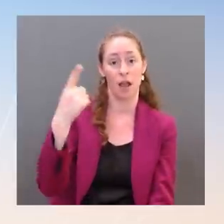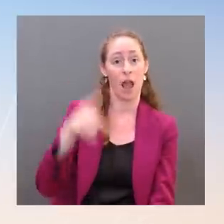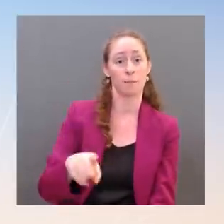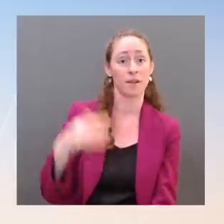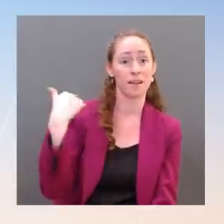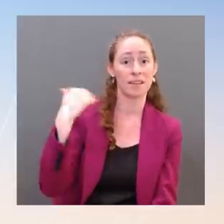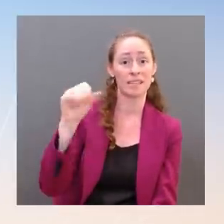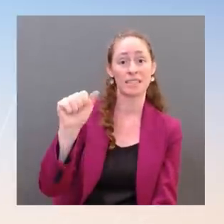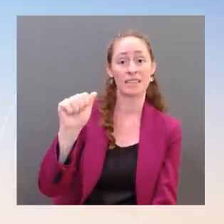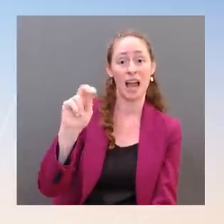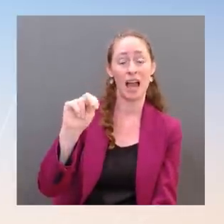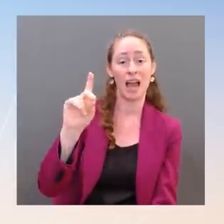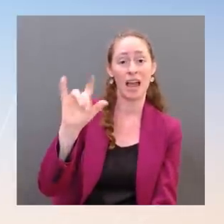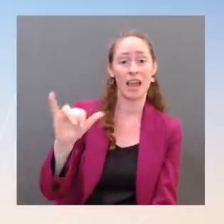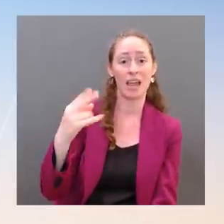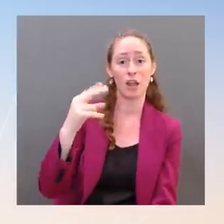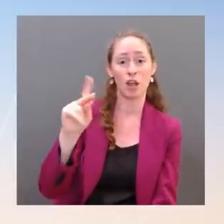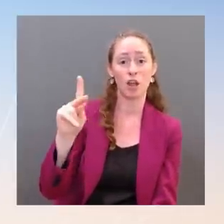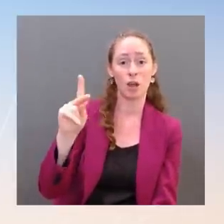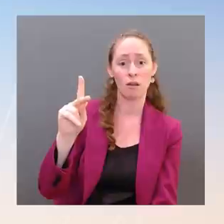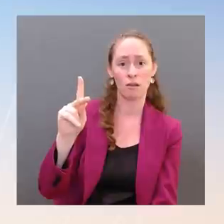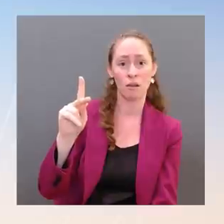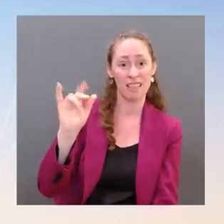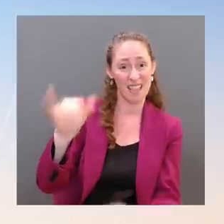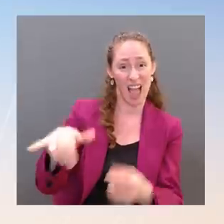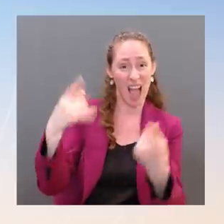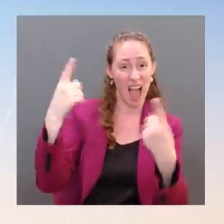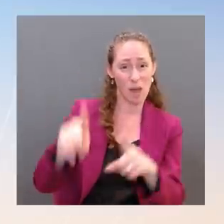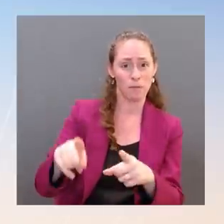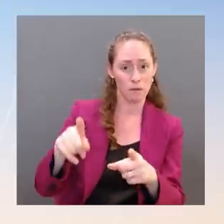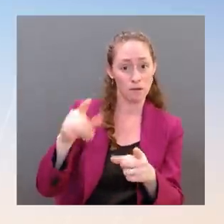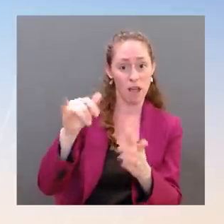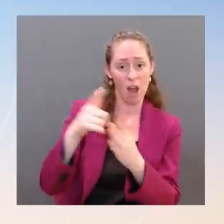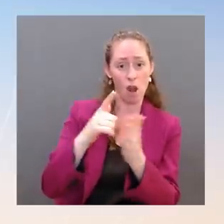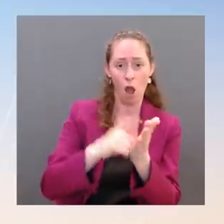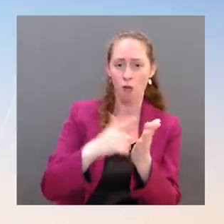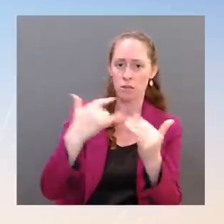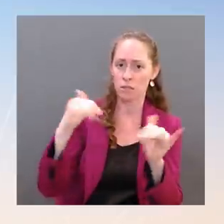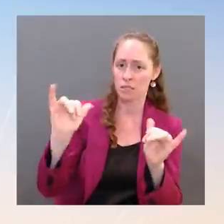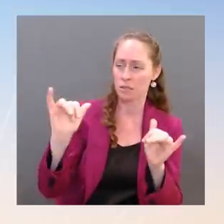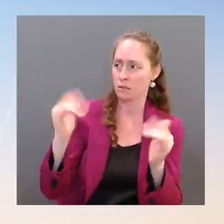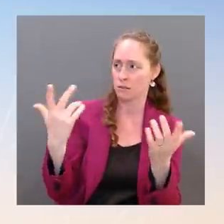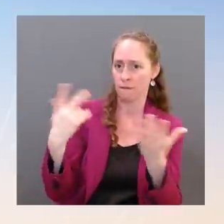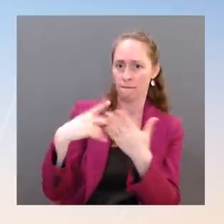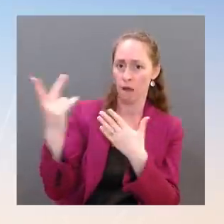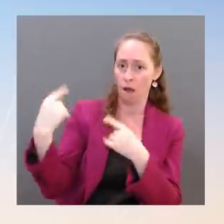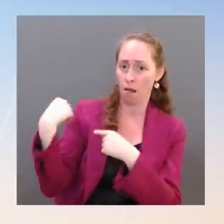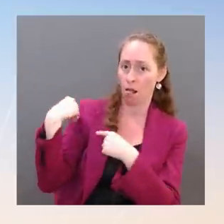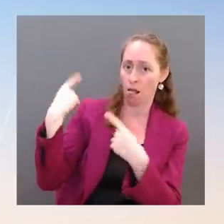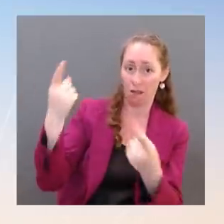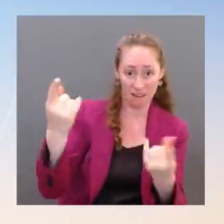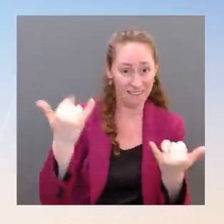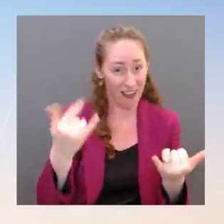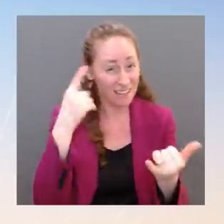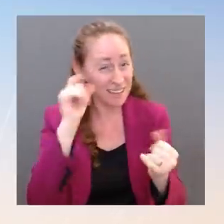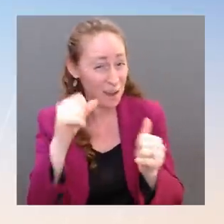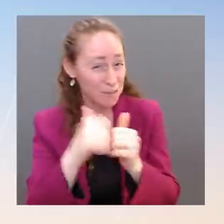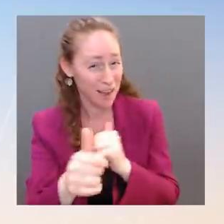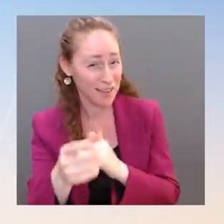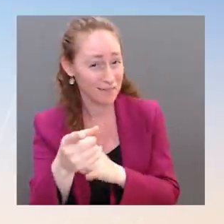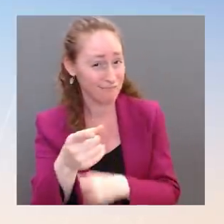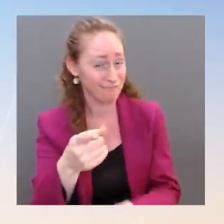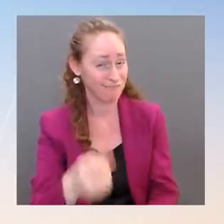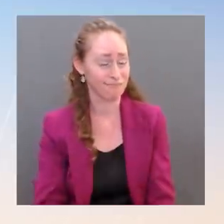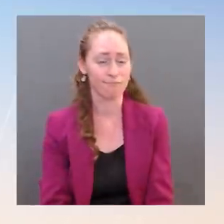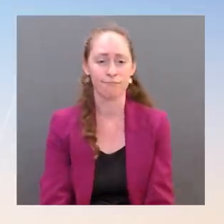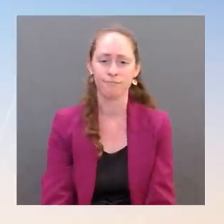meaningful legislation has gone through in the past decade? I mean, look, this is what the president said yesterday, right? He understand it's not going to be easy, but he